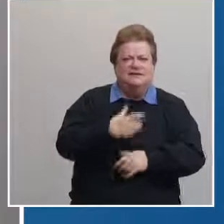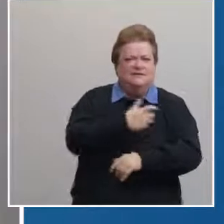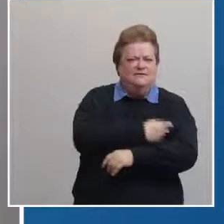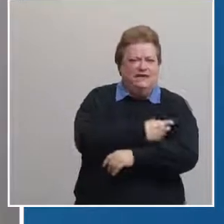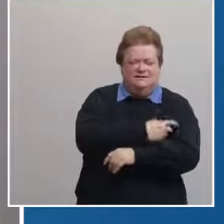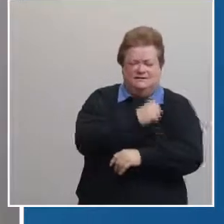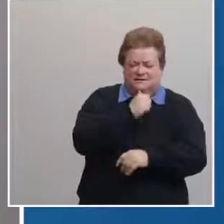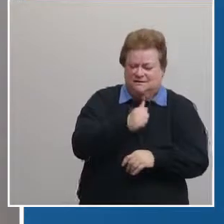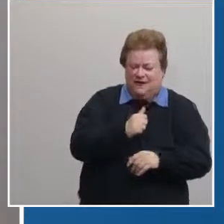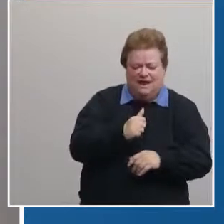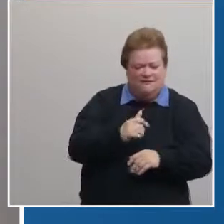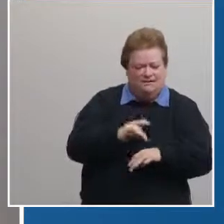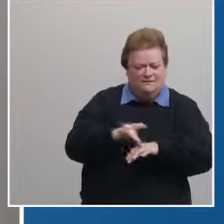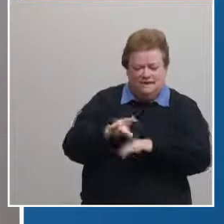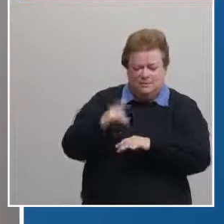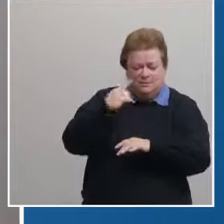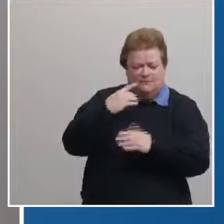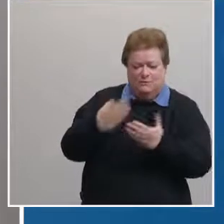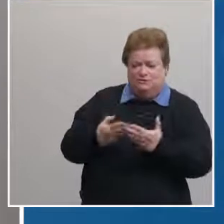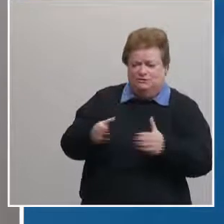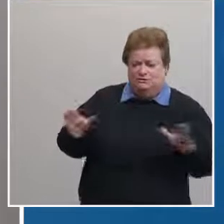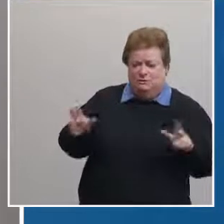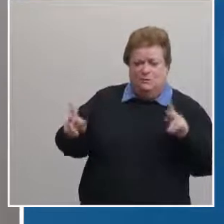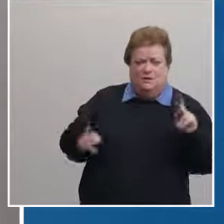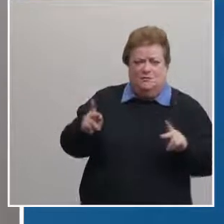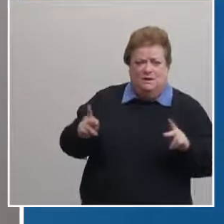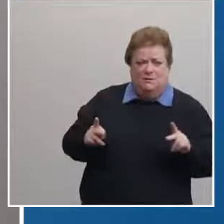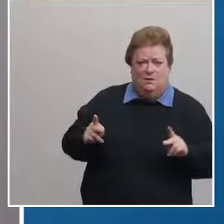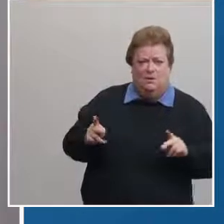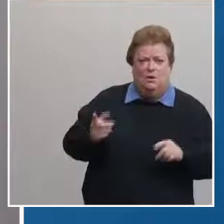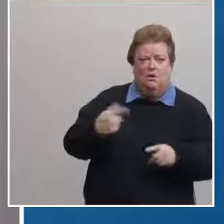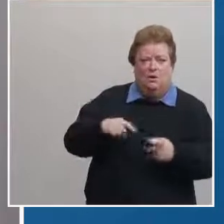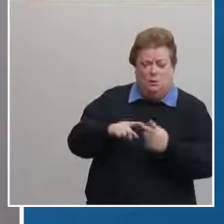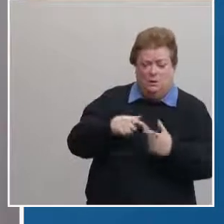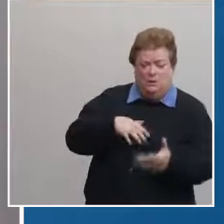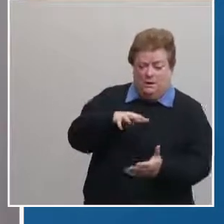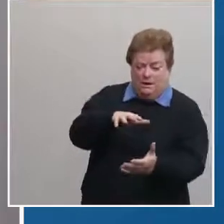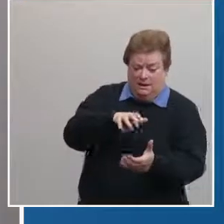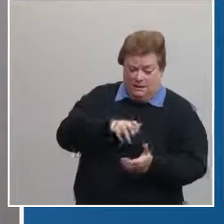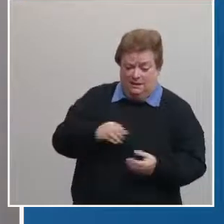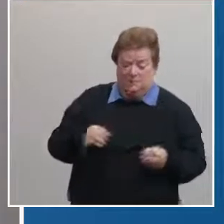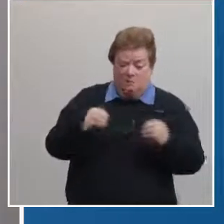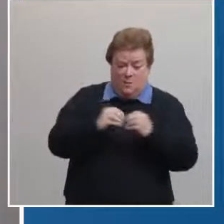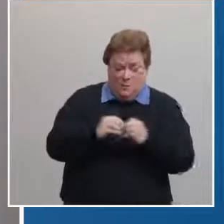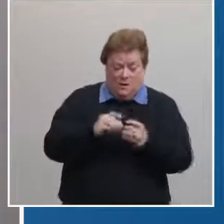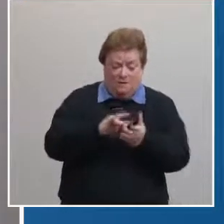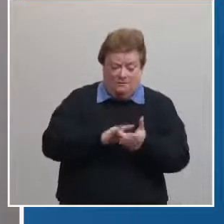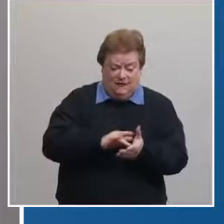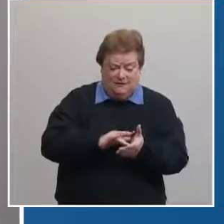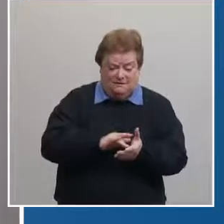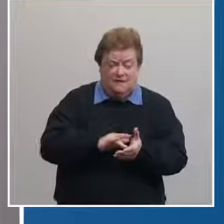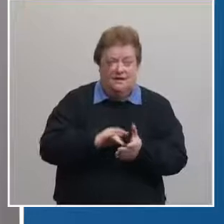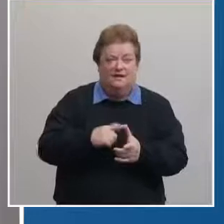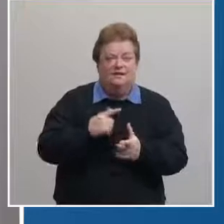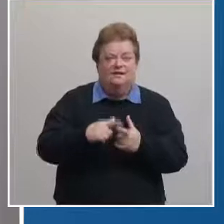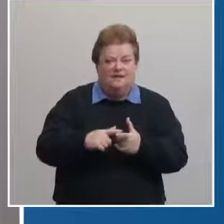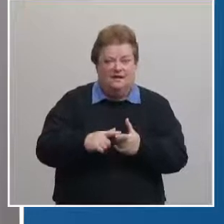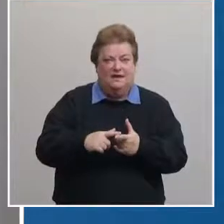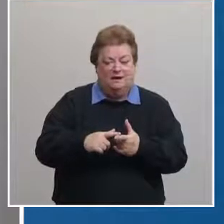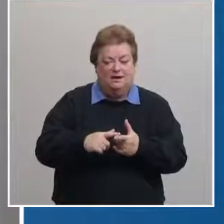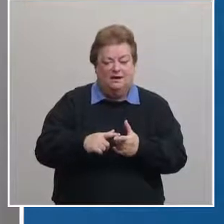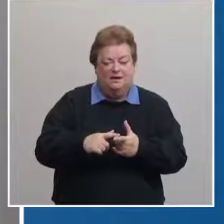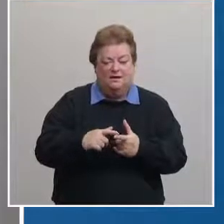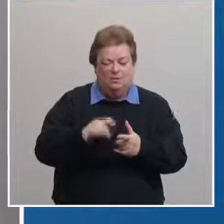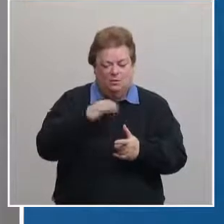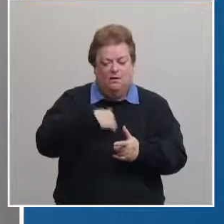yet available to the general public when the vaccine supply increases and we are able to start public clinics we'll make an announcement